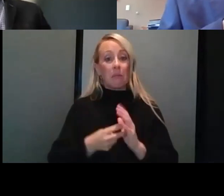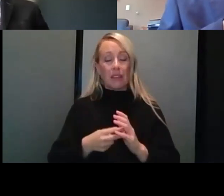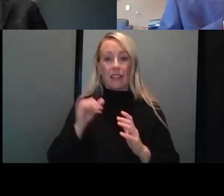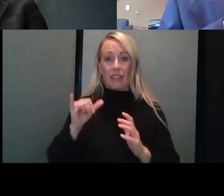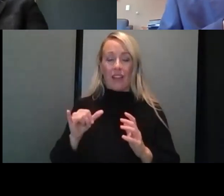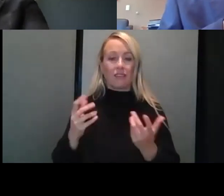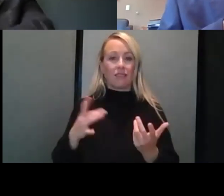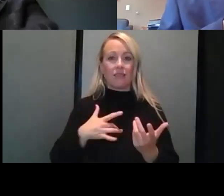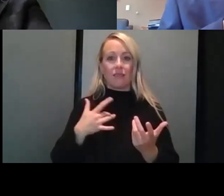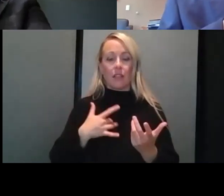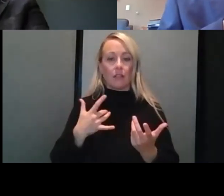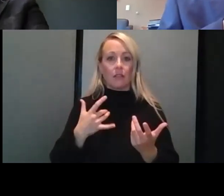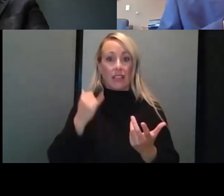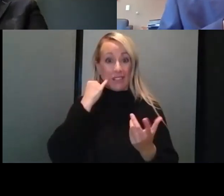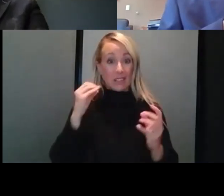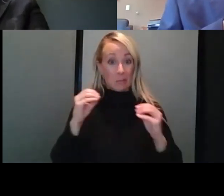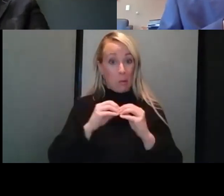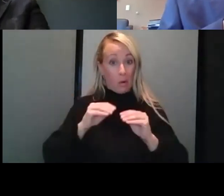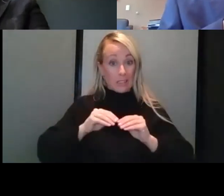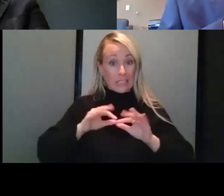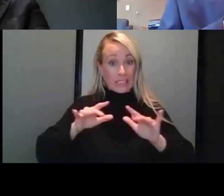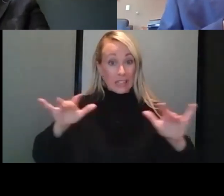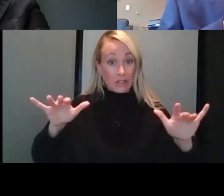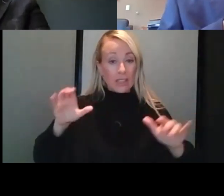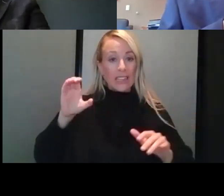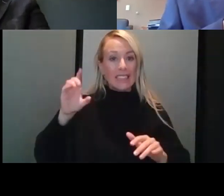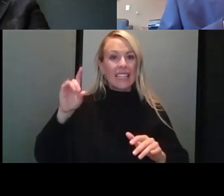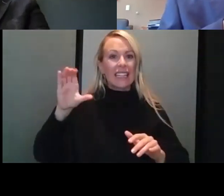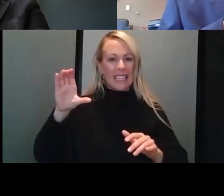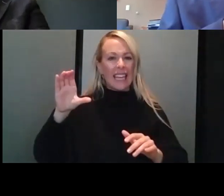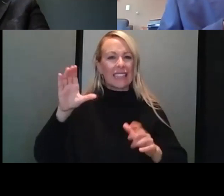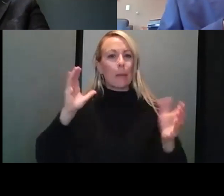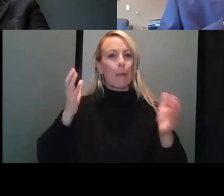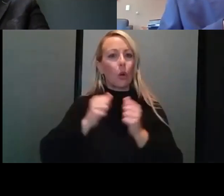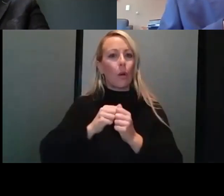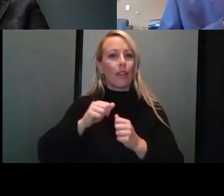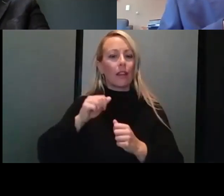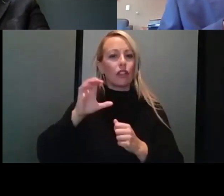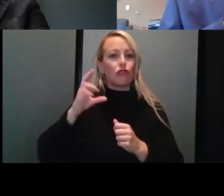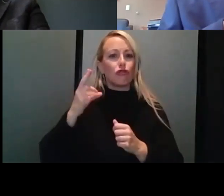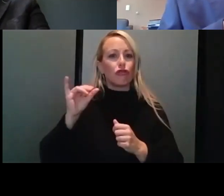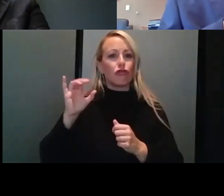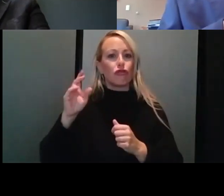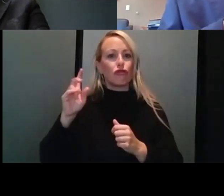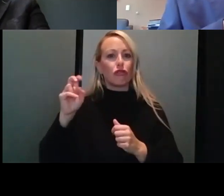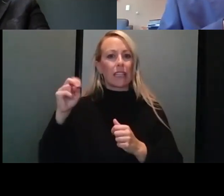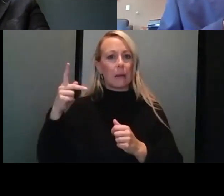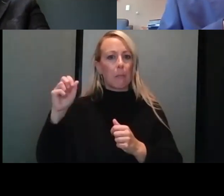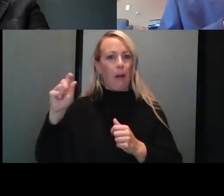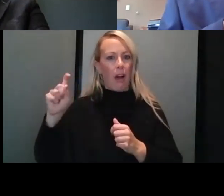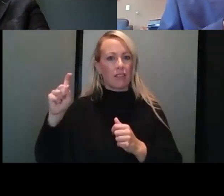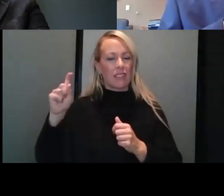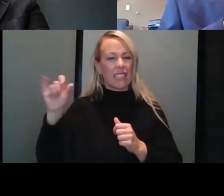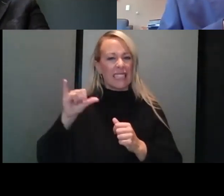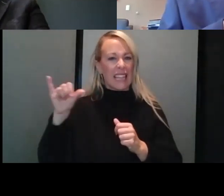contagious, CDC has compared it to chickenpox. When something is that much more contagious, the